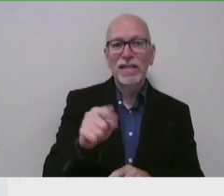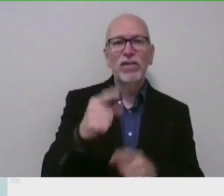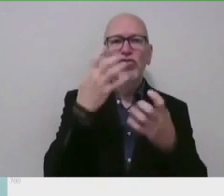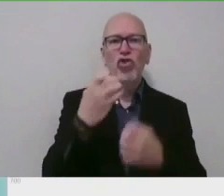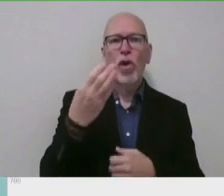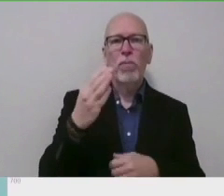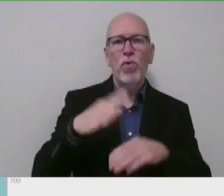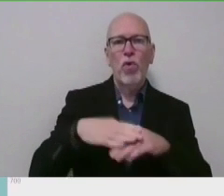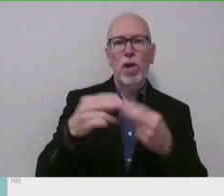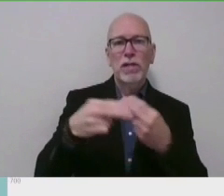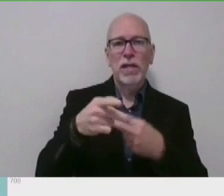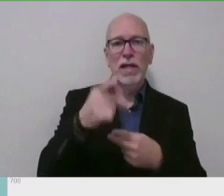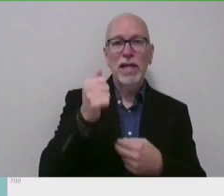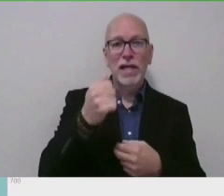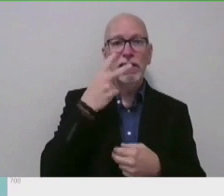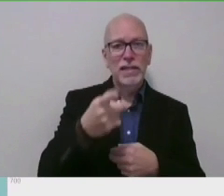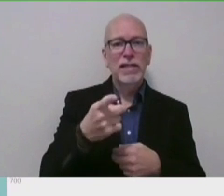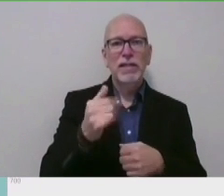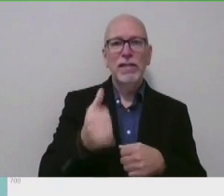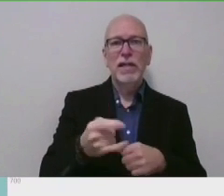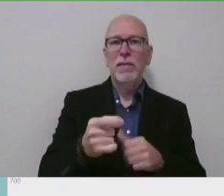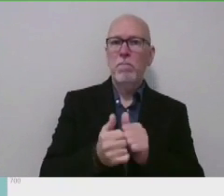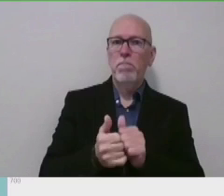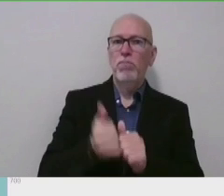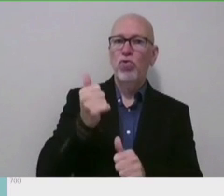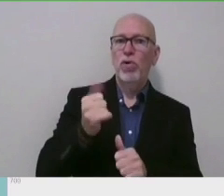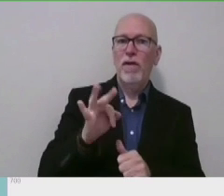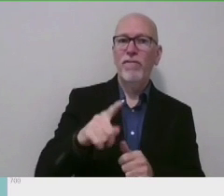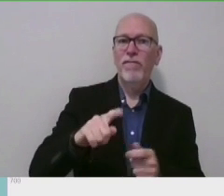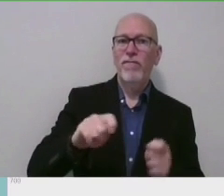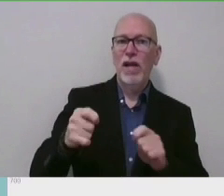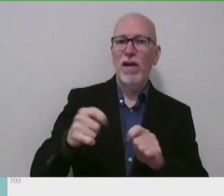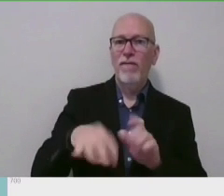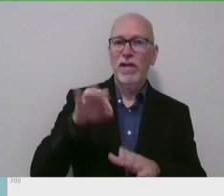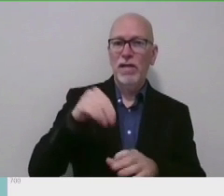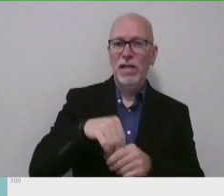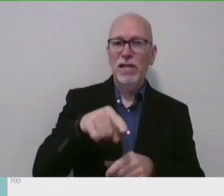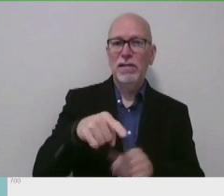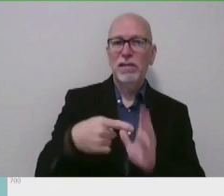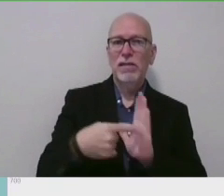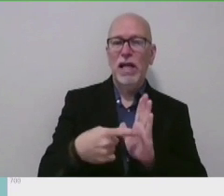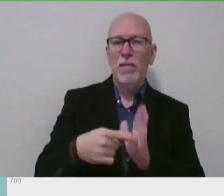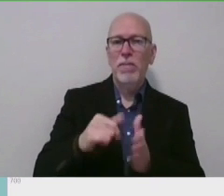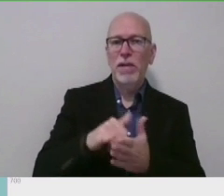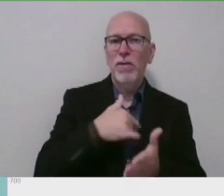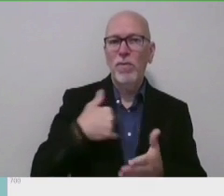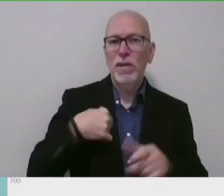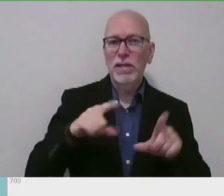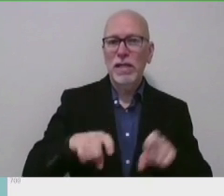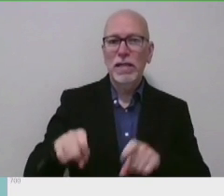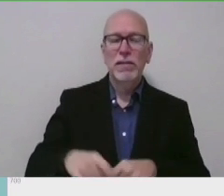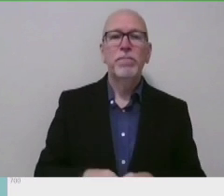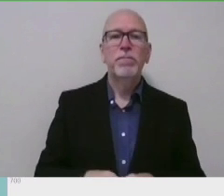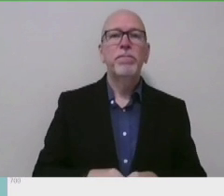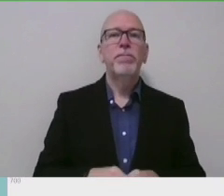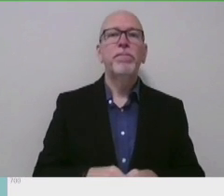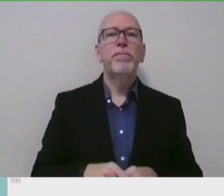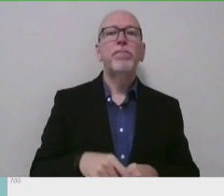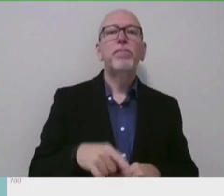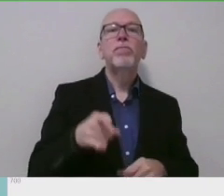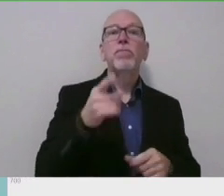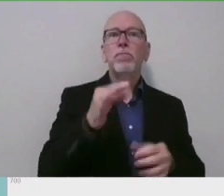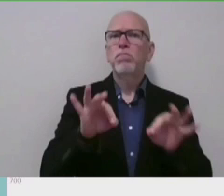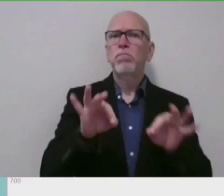slide, and you can see that it represents the majority of the variants found in the samples that we are testing. This is important because these